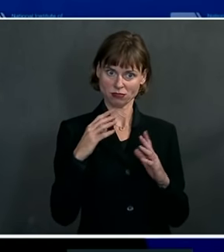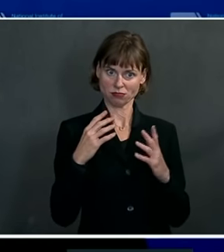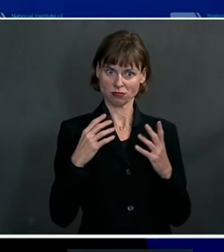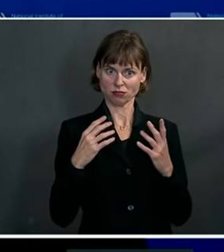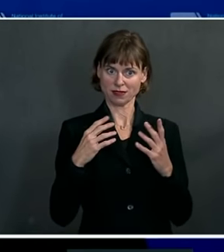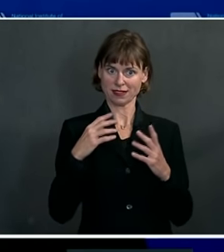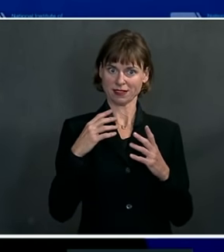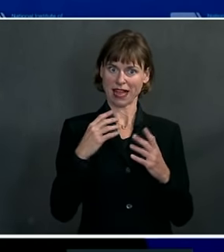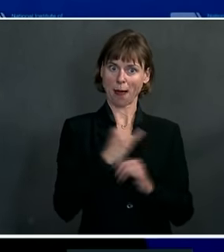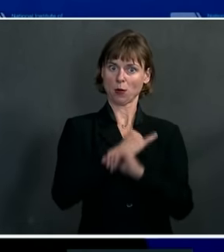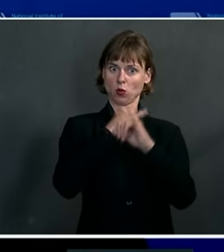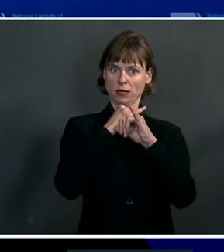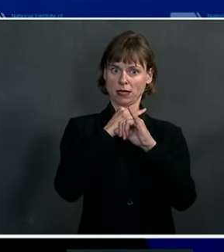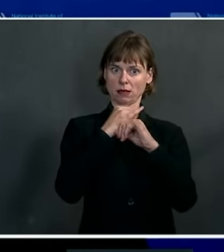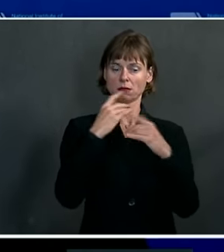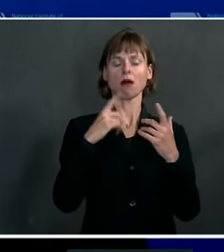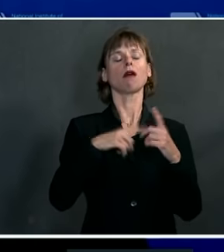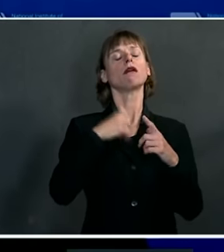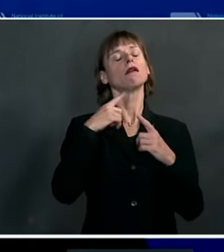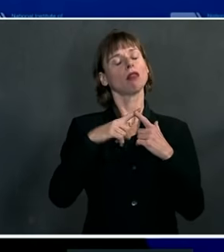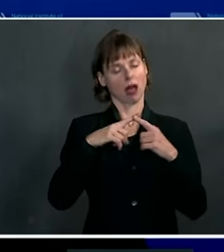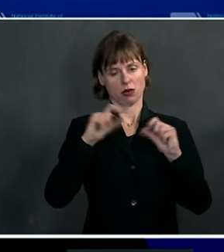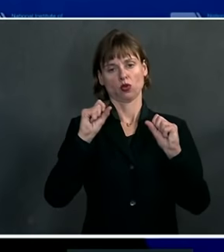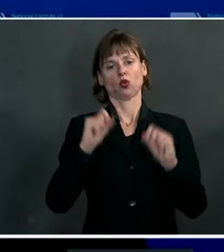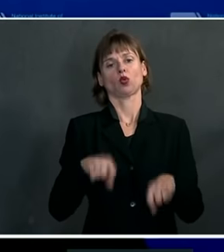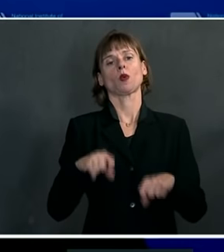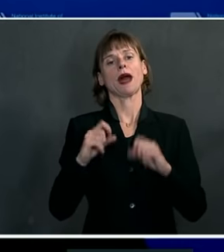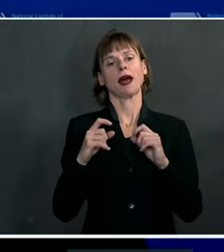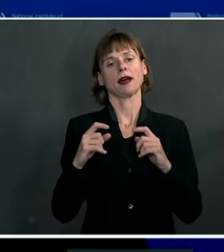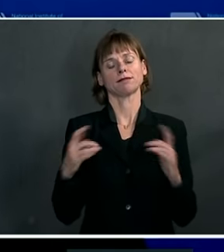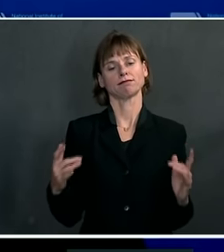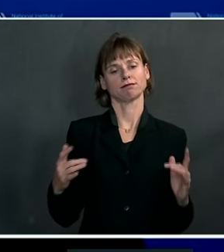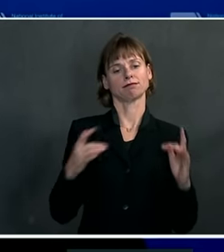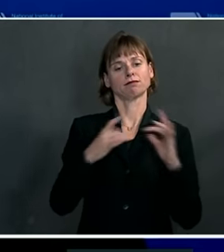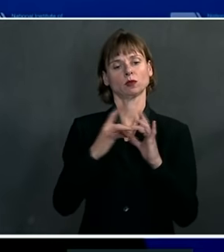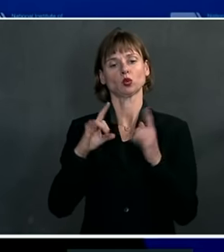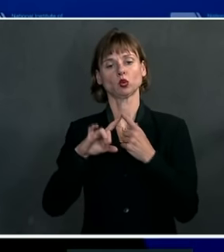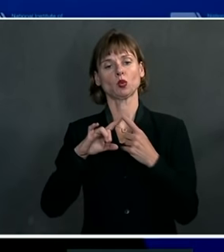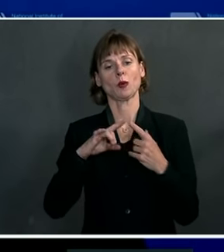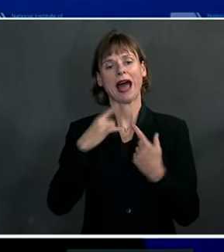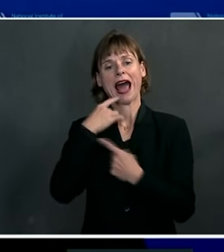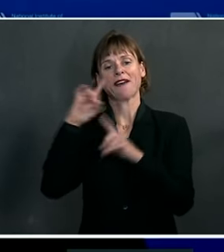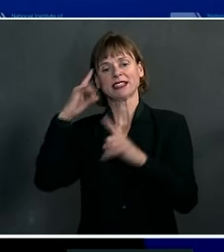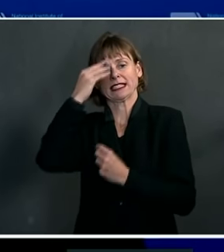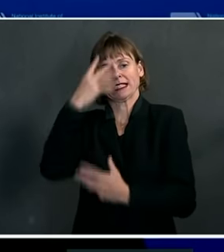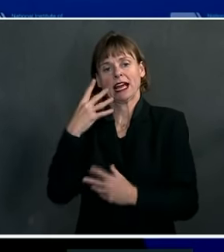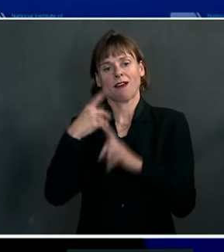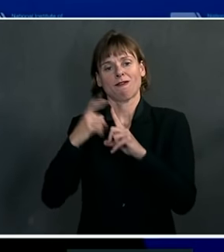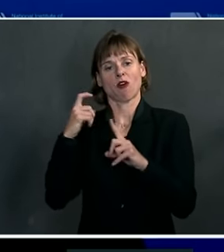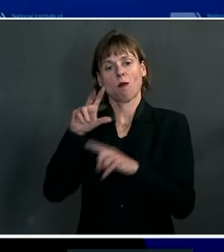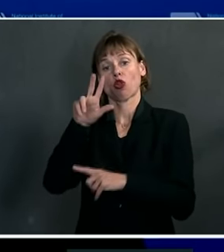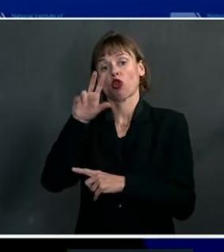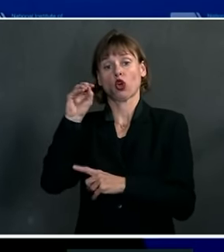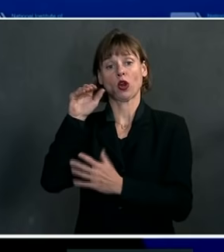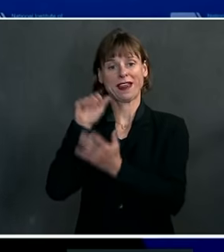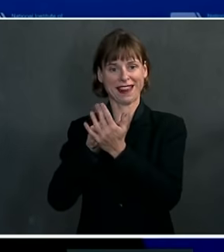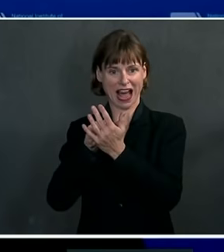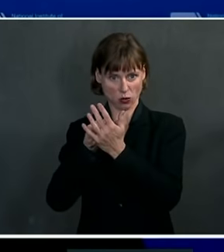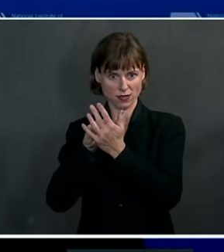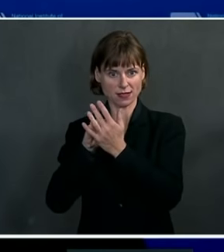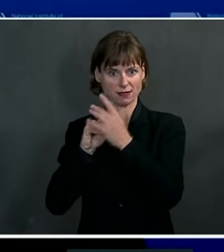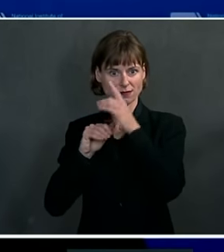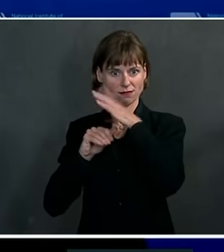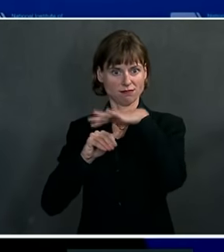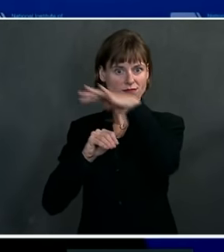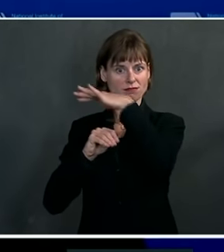of immunity, what you can do is then bridge that to the efficacy data that you got from the 30,000 trial